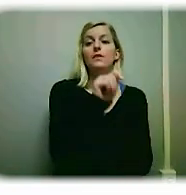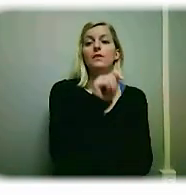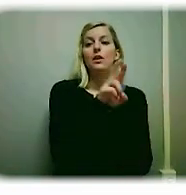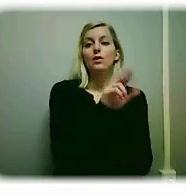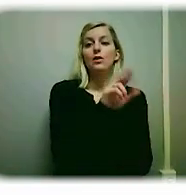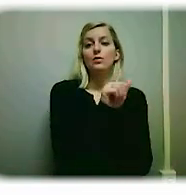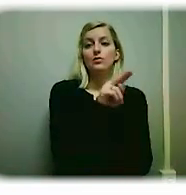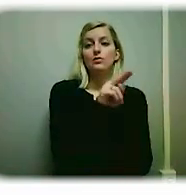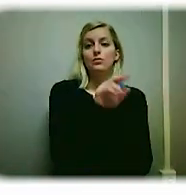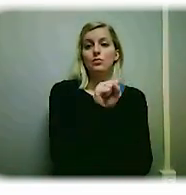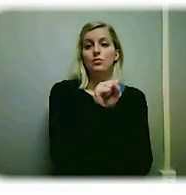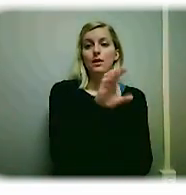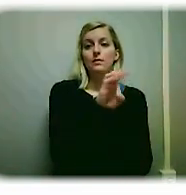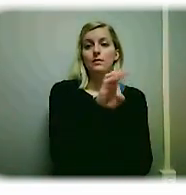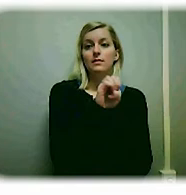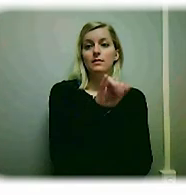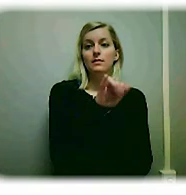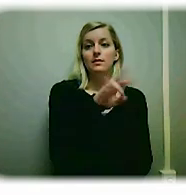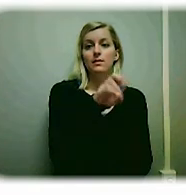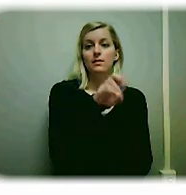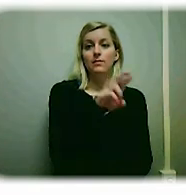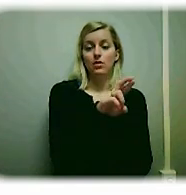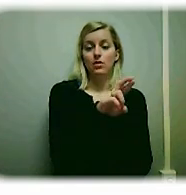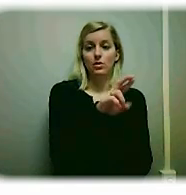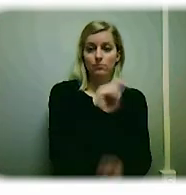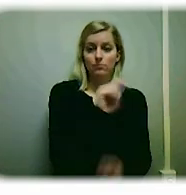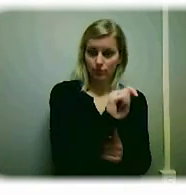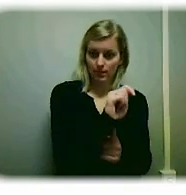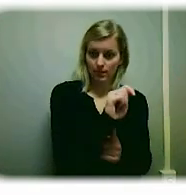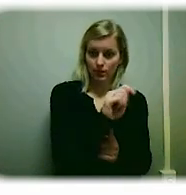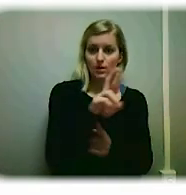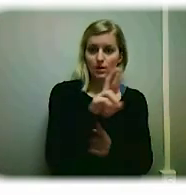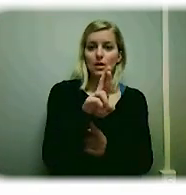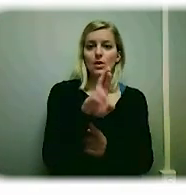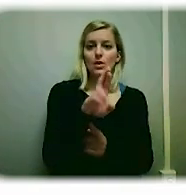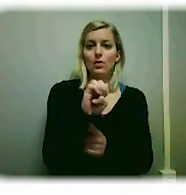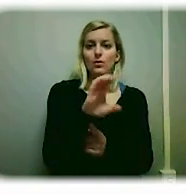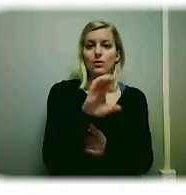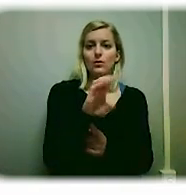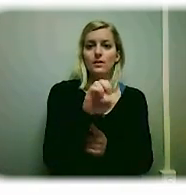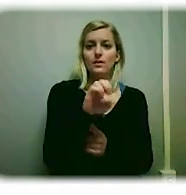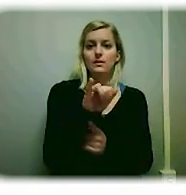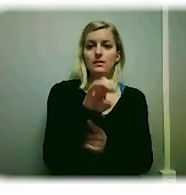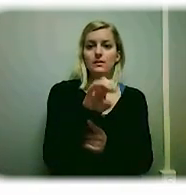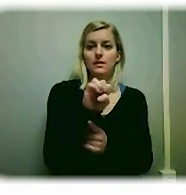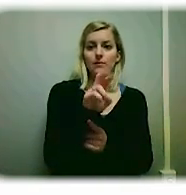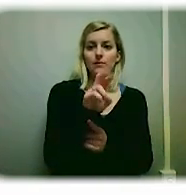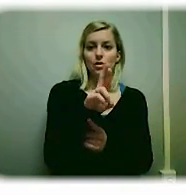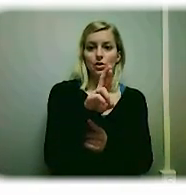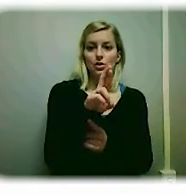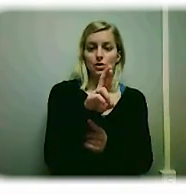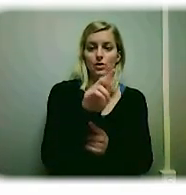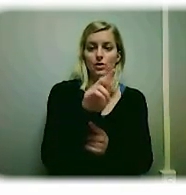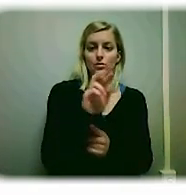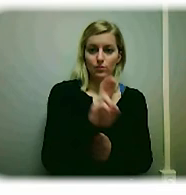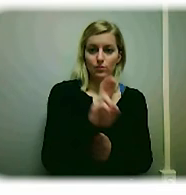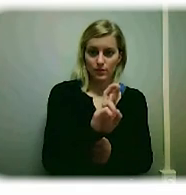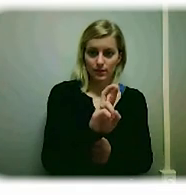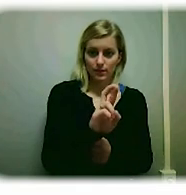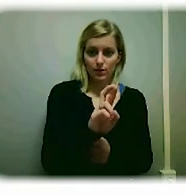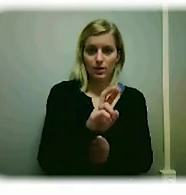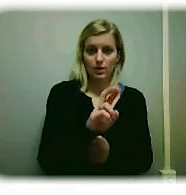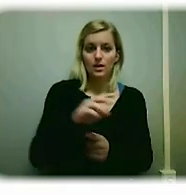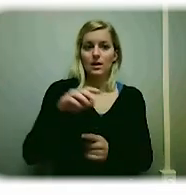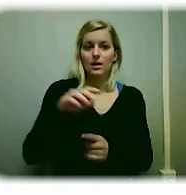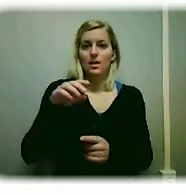one lapel microphone, one earphone, one silicone case for the transceiver, and